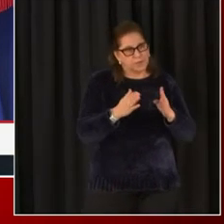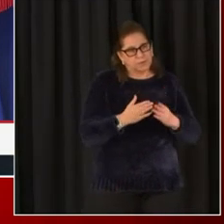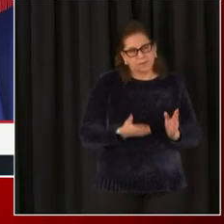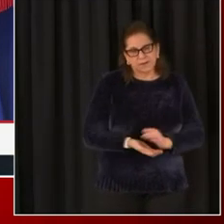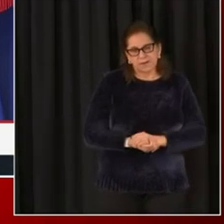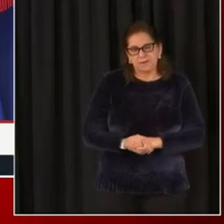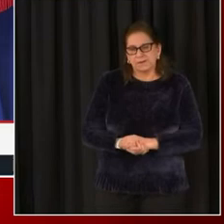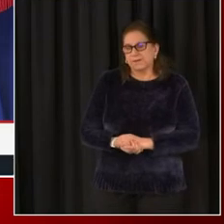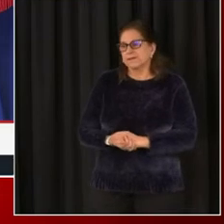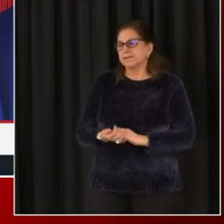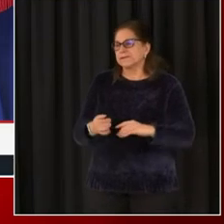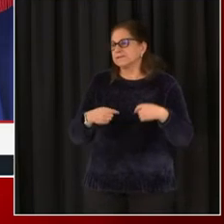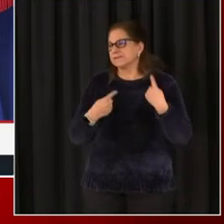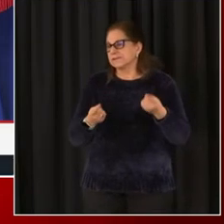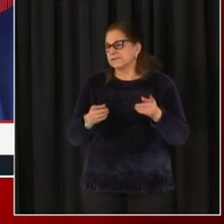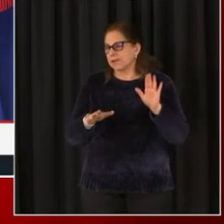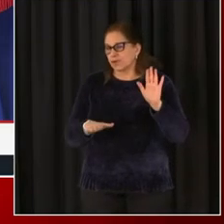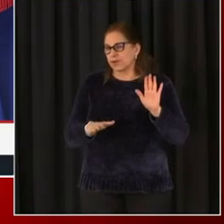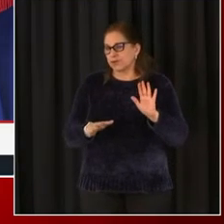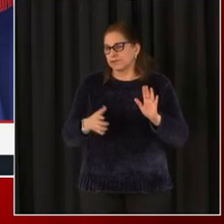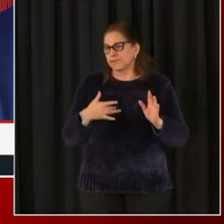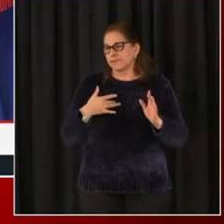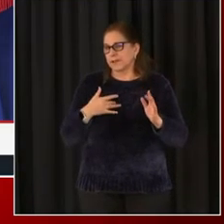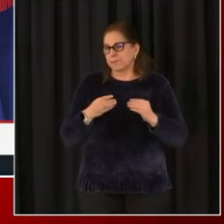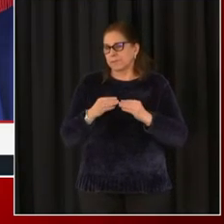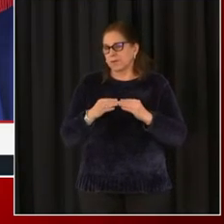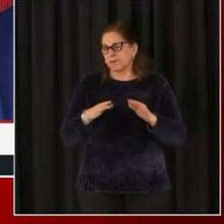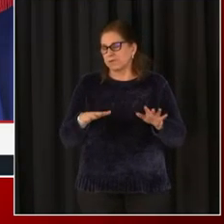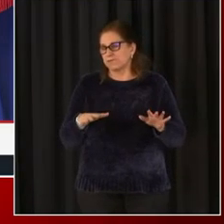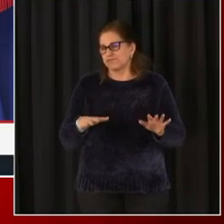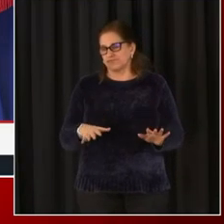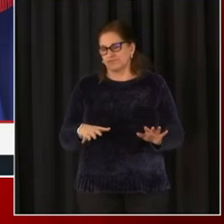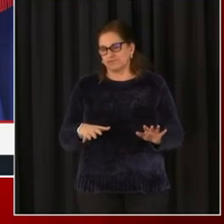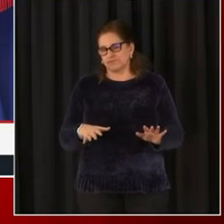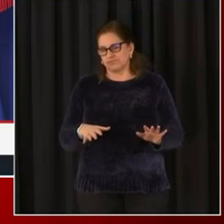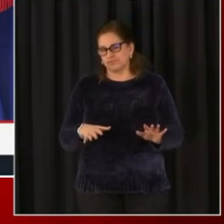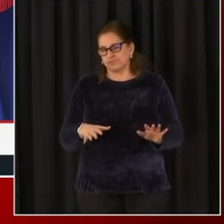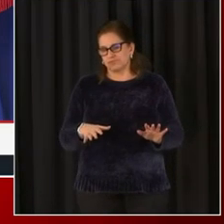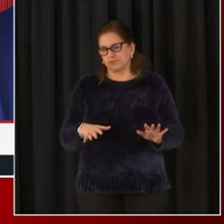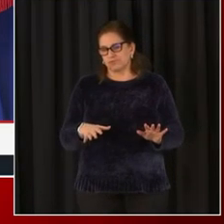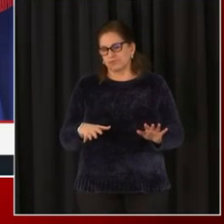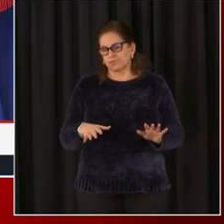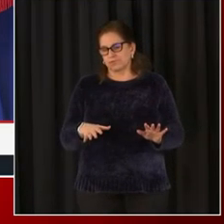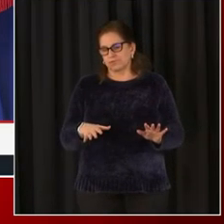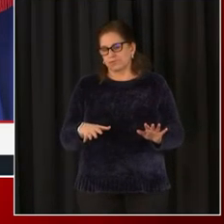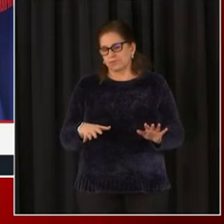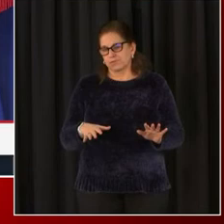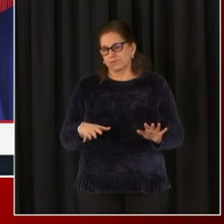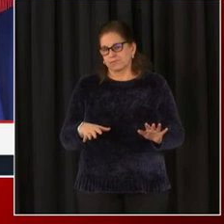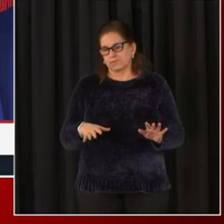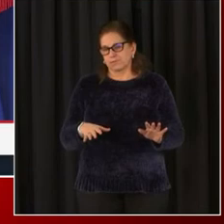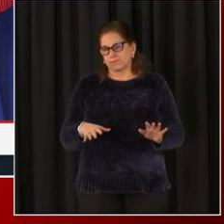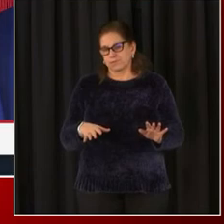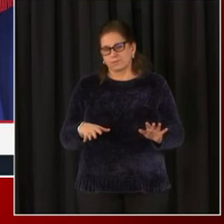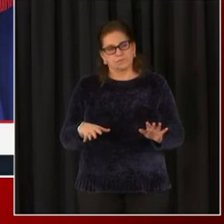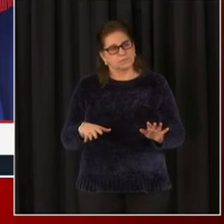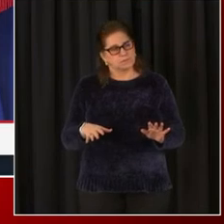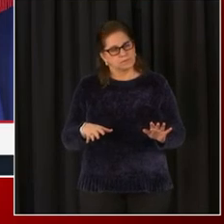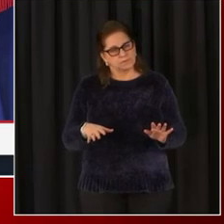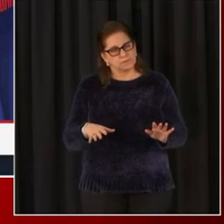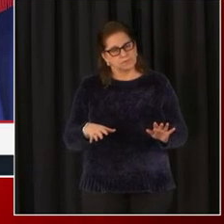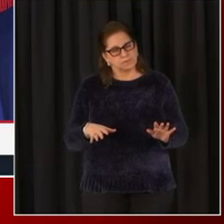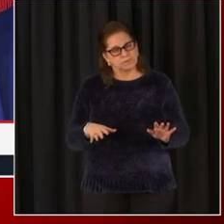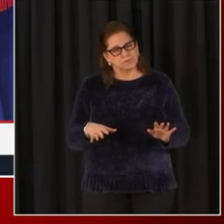the inauguration and those things are over. And as we indicated, then we'll roll off